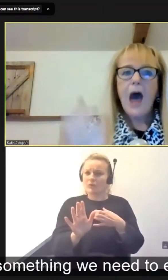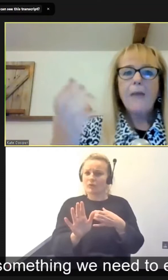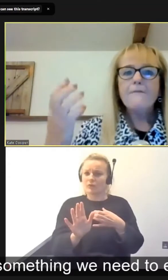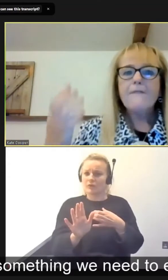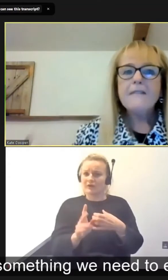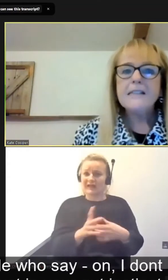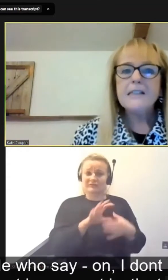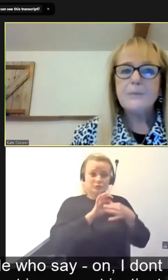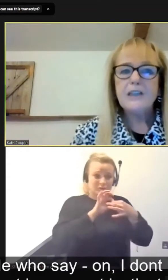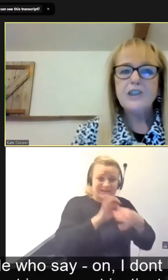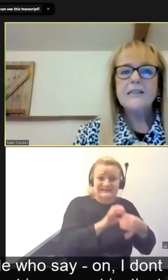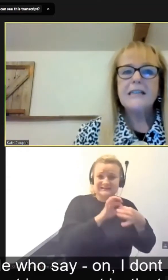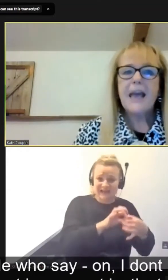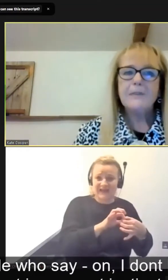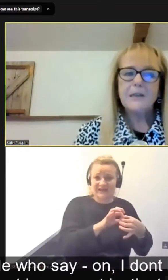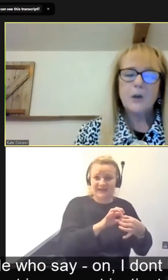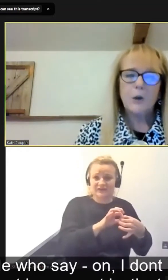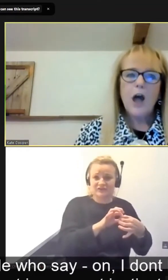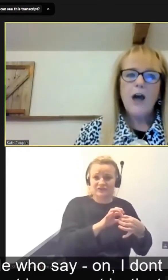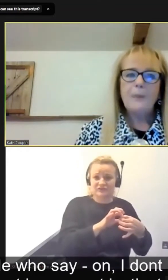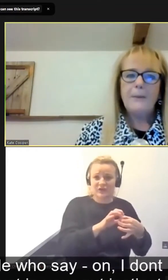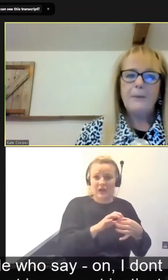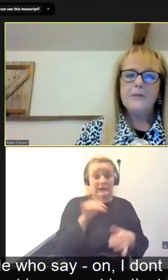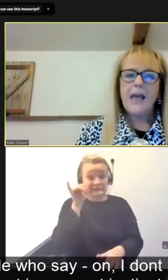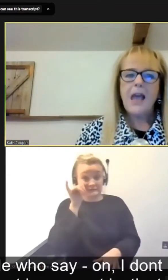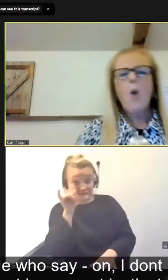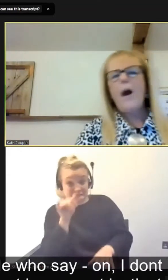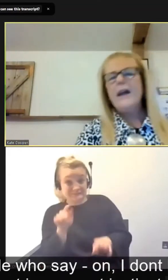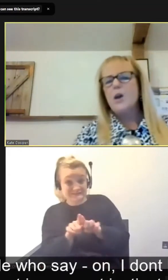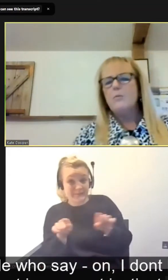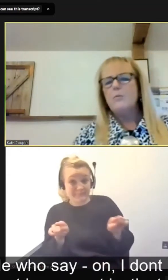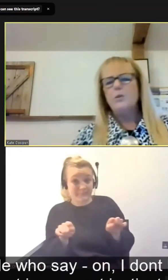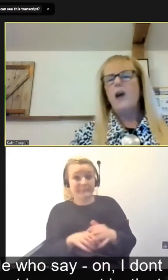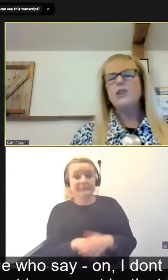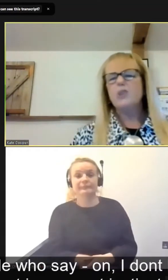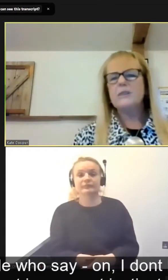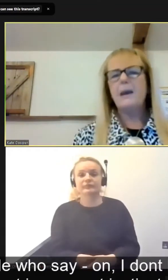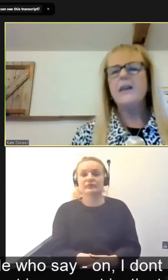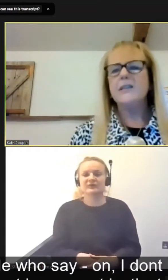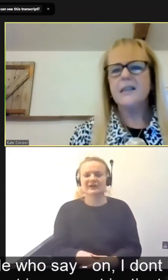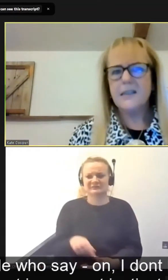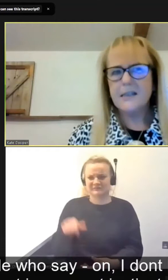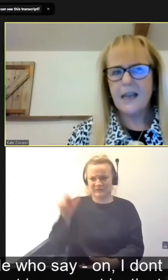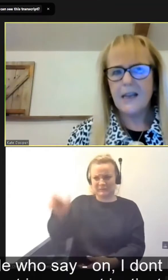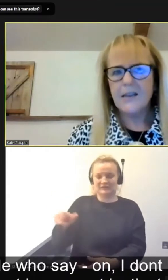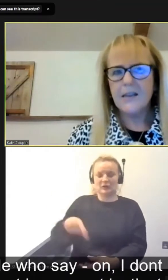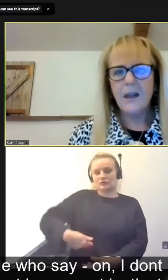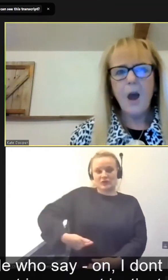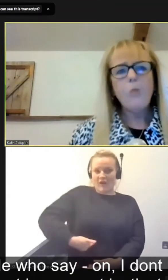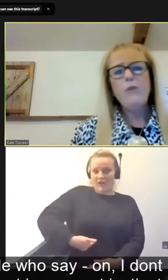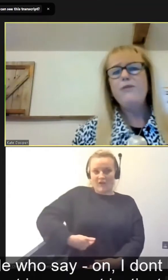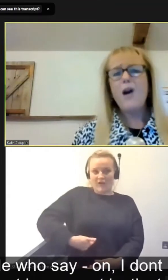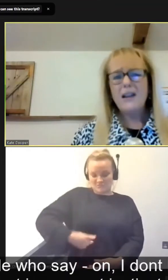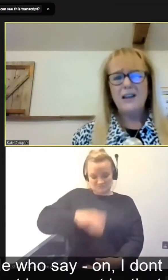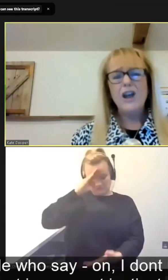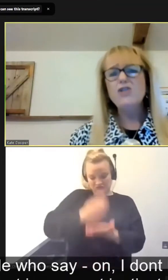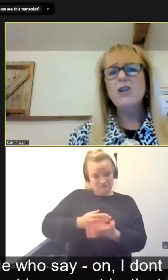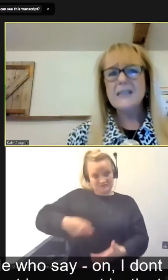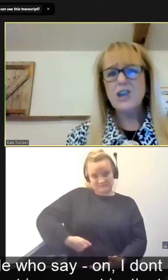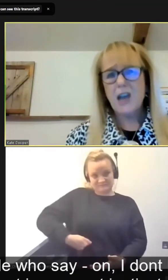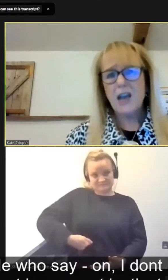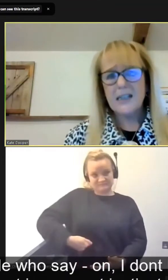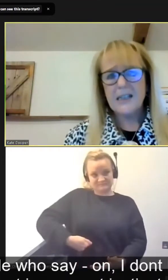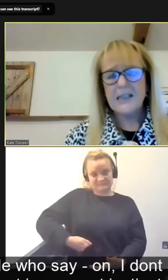with. I'm very suspicious, skeptical of people who say, oh, I don't, you know, I trust my gut instinct. Oh, well, fine,